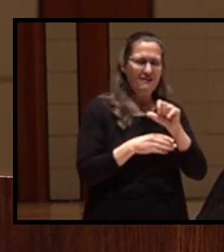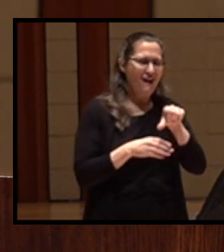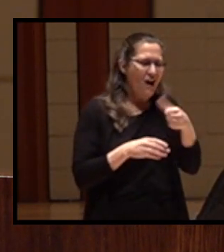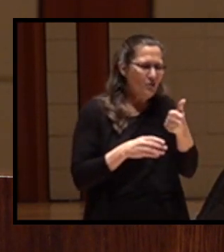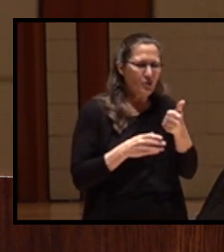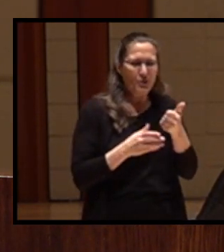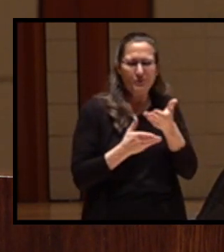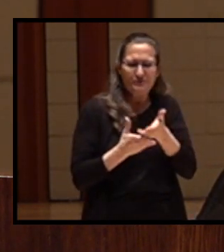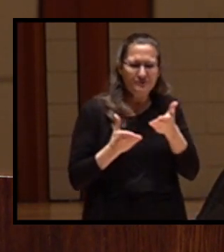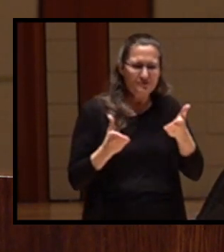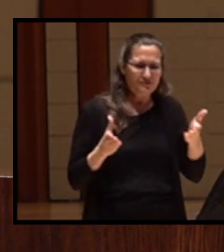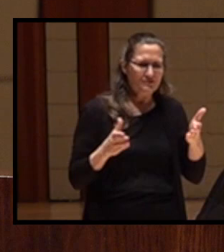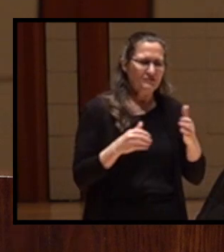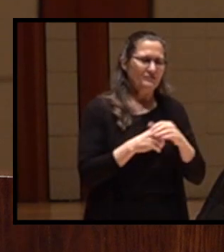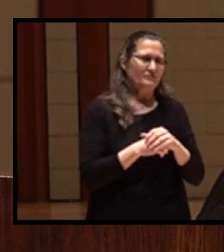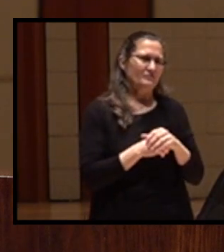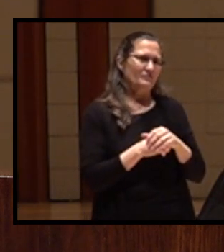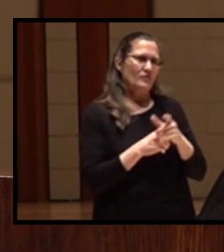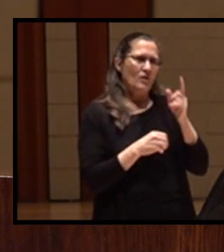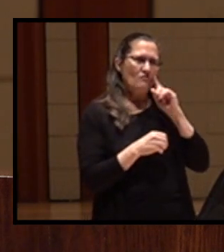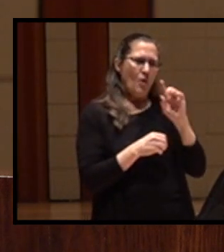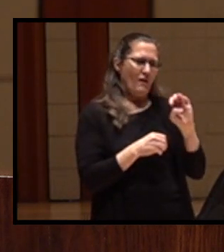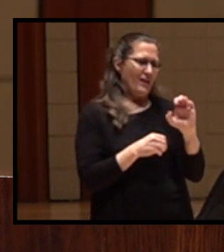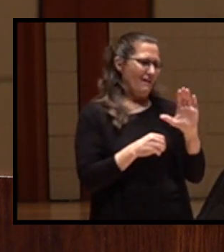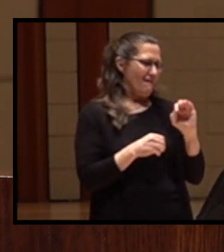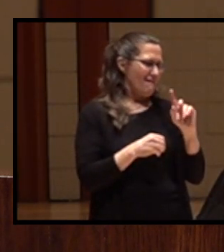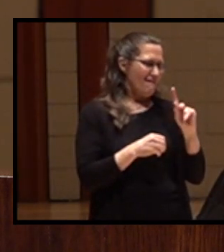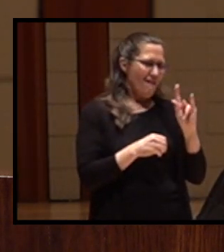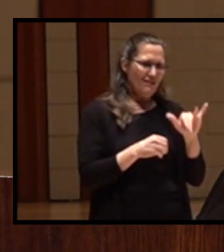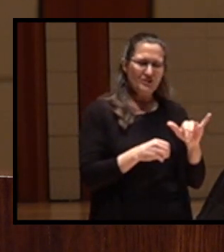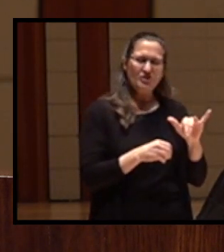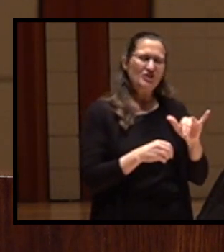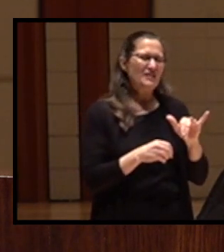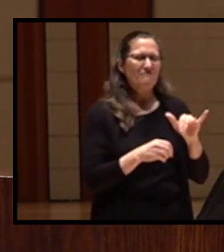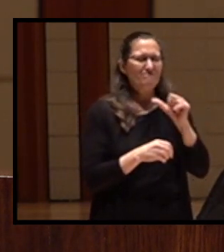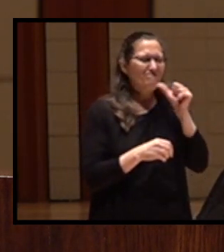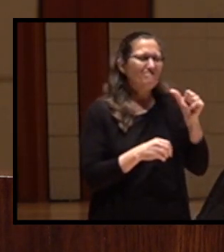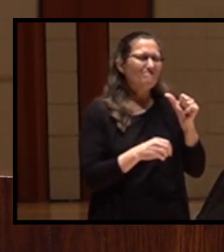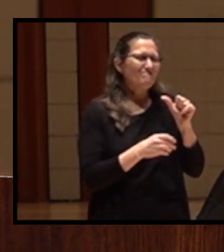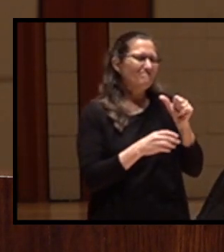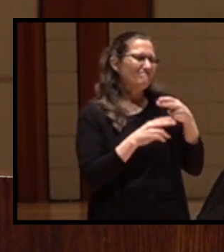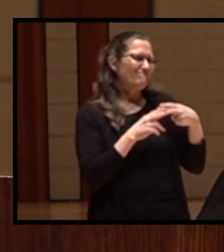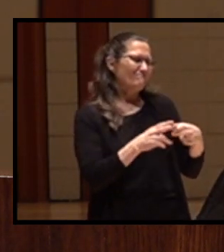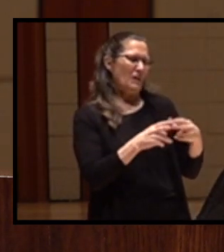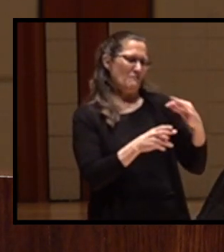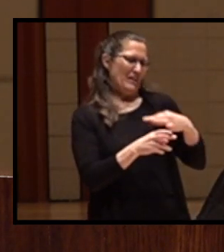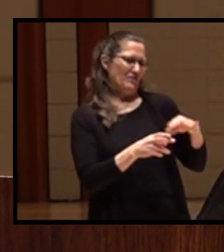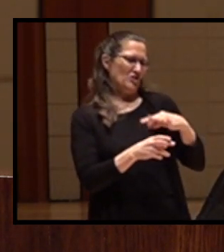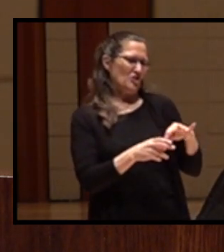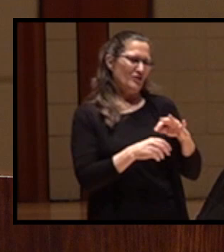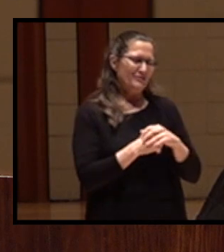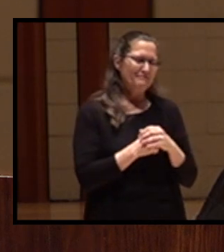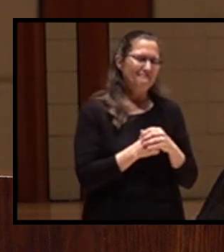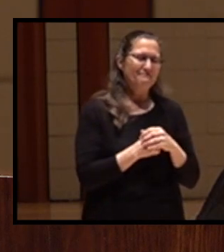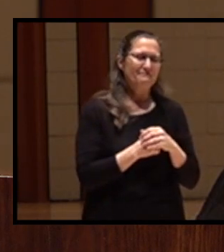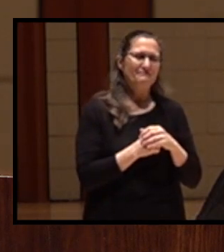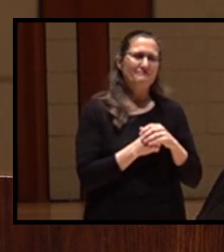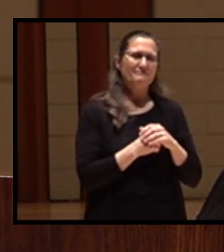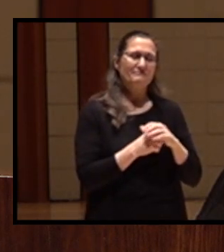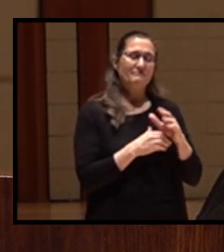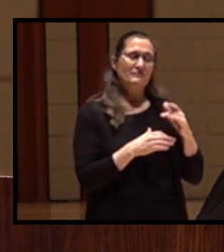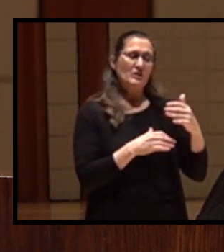In-stream flows or water for ecology is not recognized as a beneficial use. By 1890,